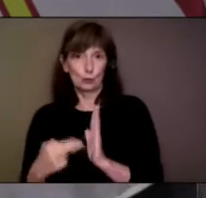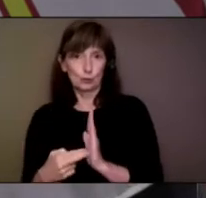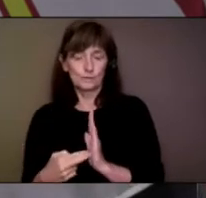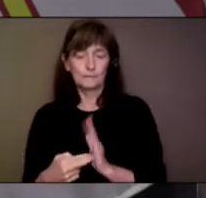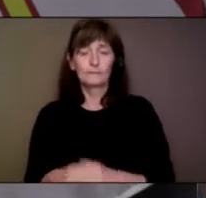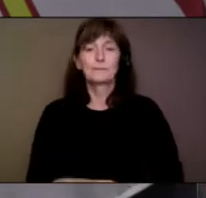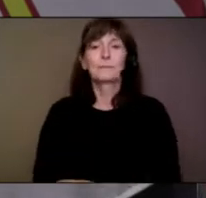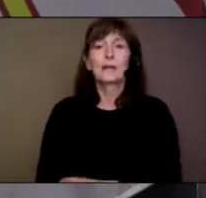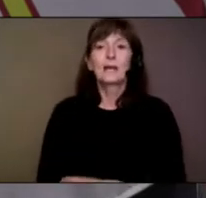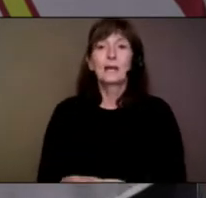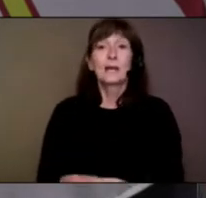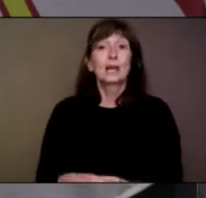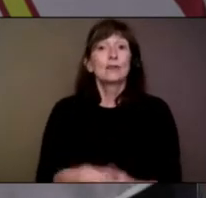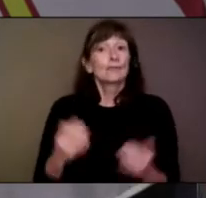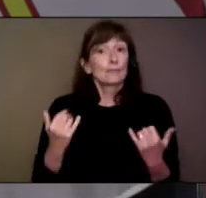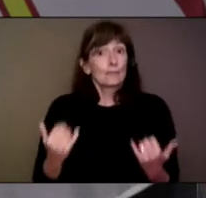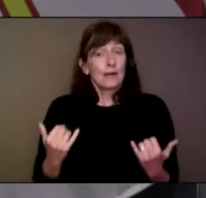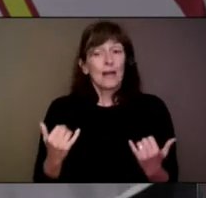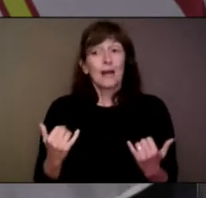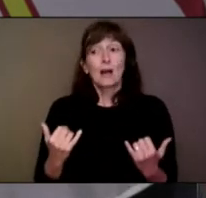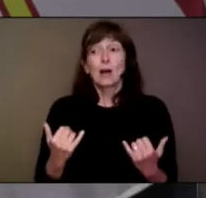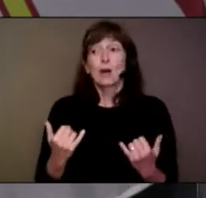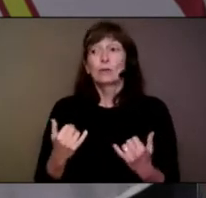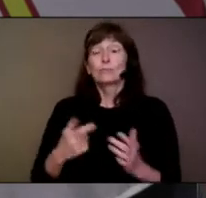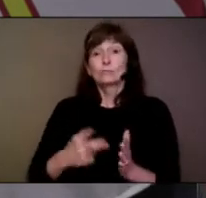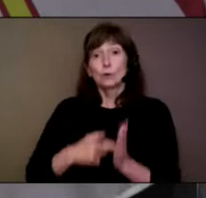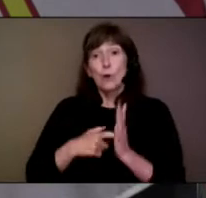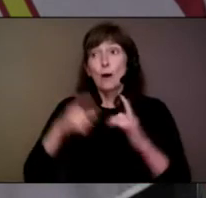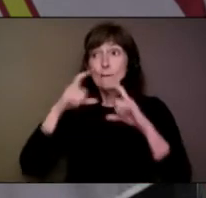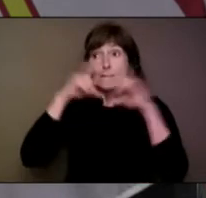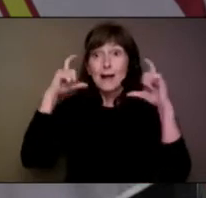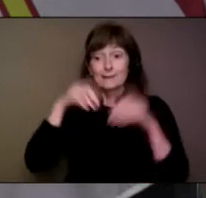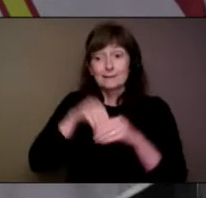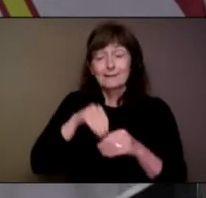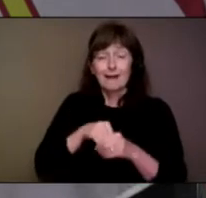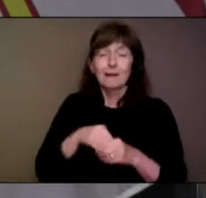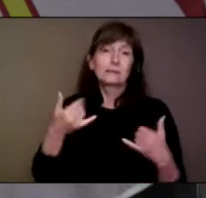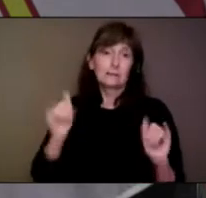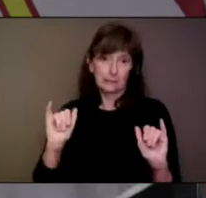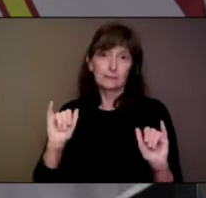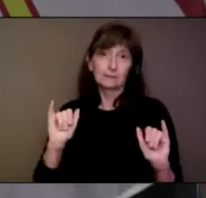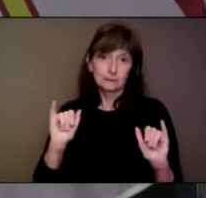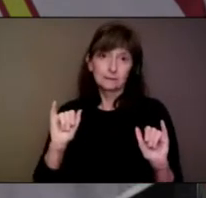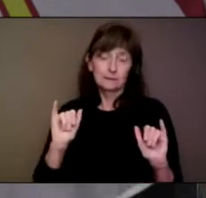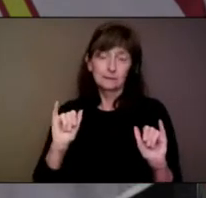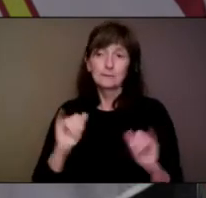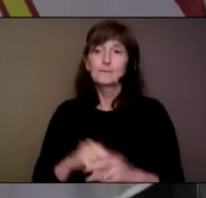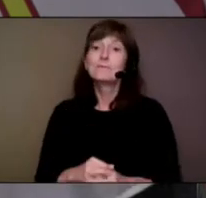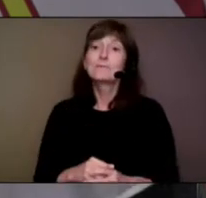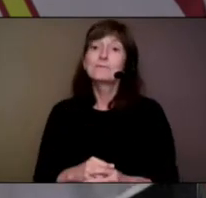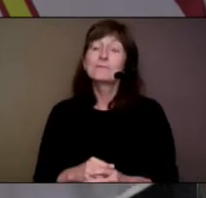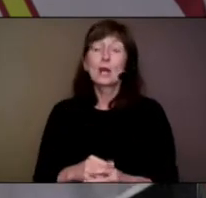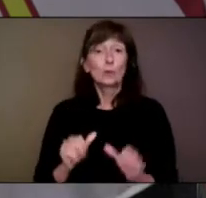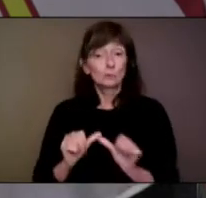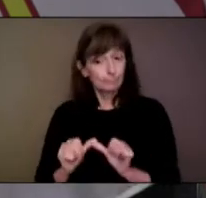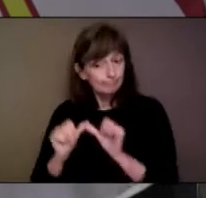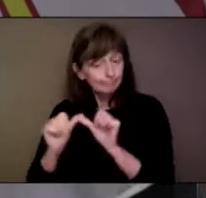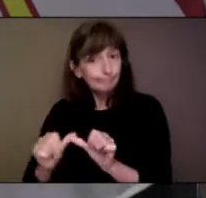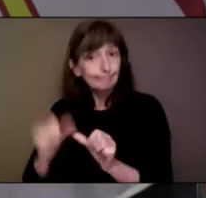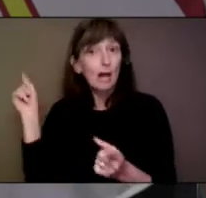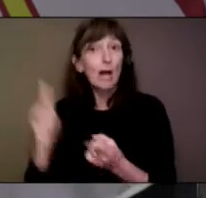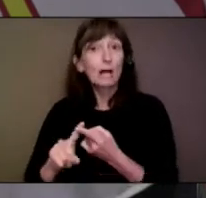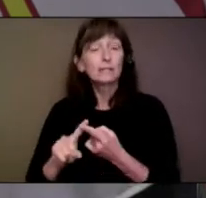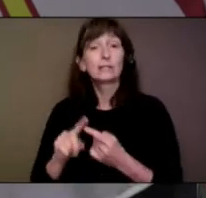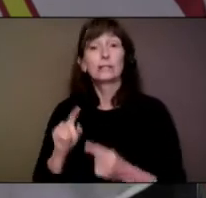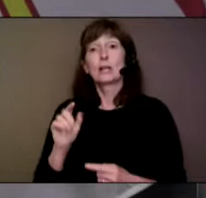change in the requirement for mandatory masking in indoor public spaces. As indicated previously, this will continue until we are two weeks